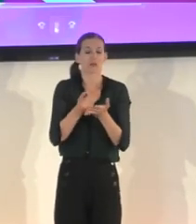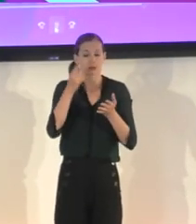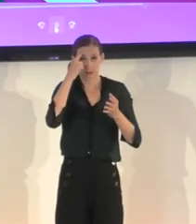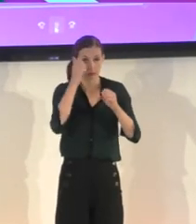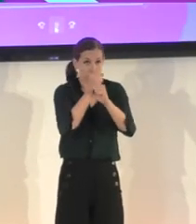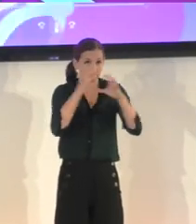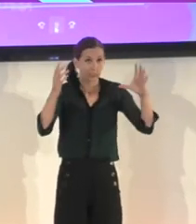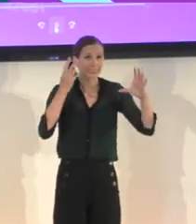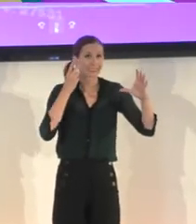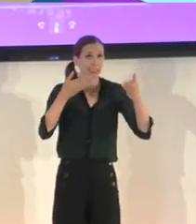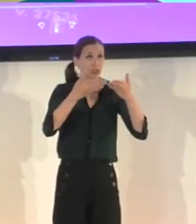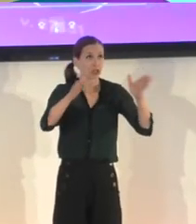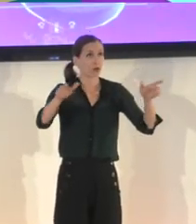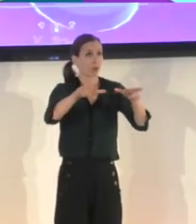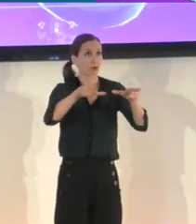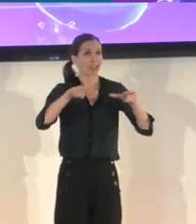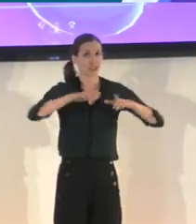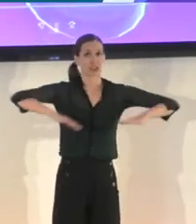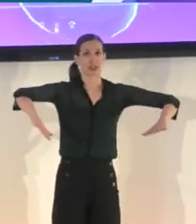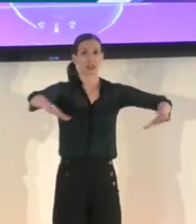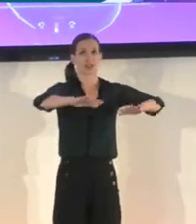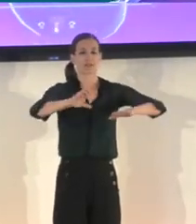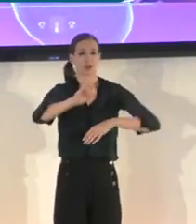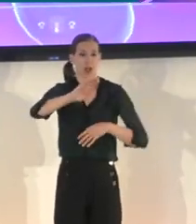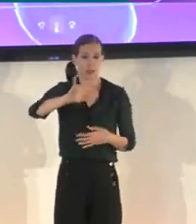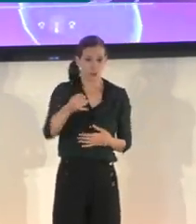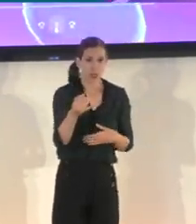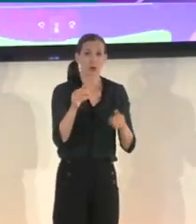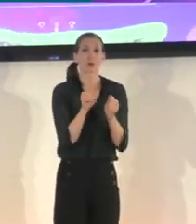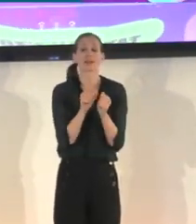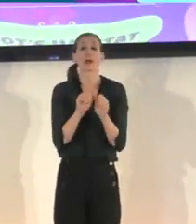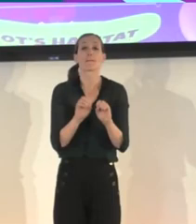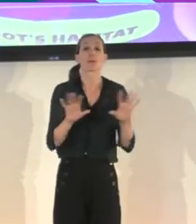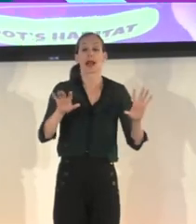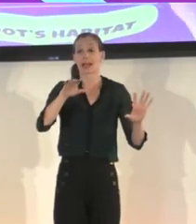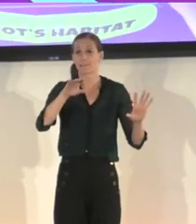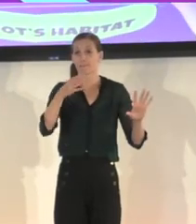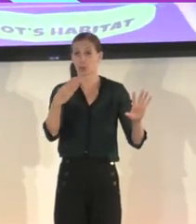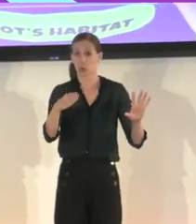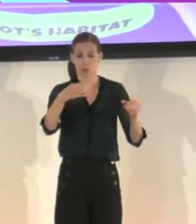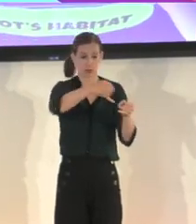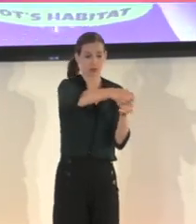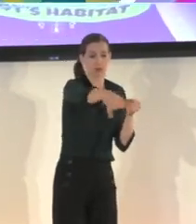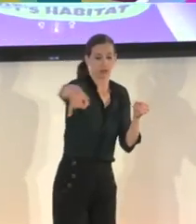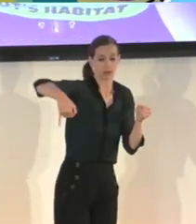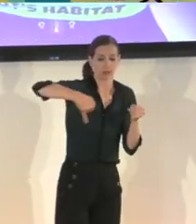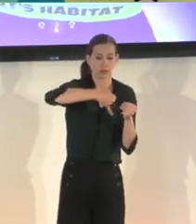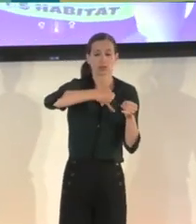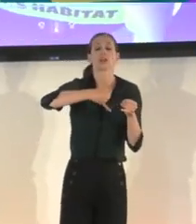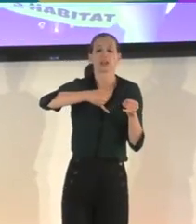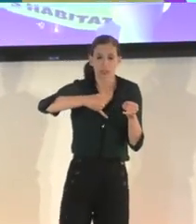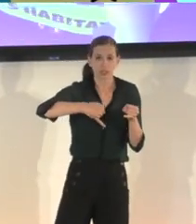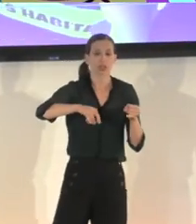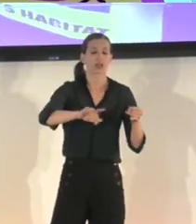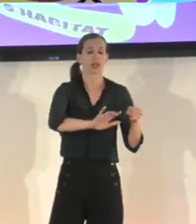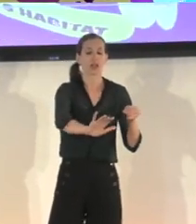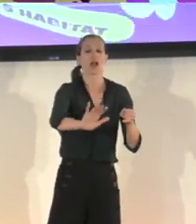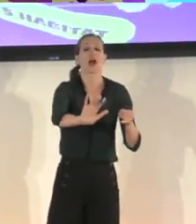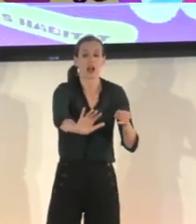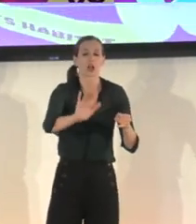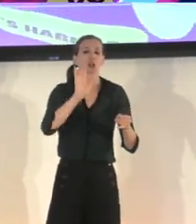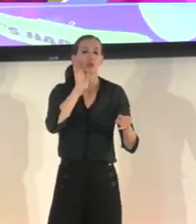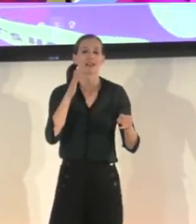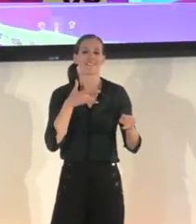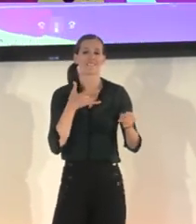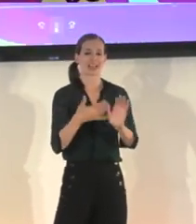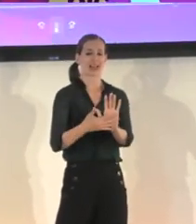selected an item, you can get audio and haptic feedback confirming when an item has been successfully grabbed or released. Grab pet snack. A delicious snack for a